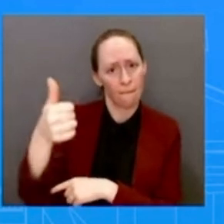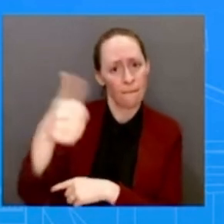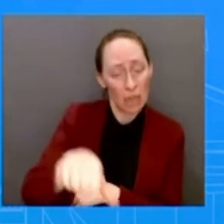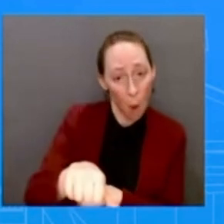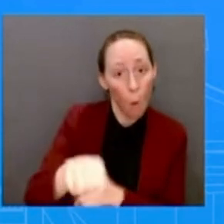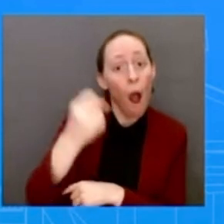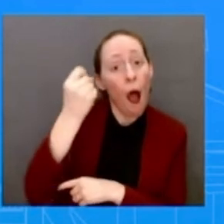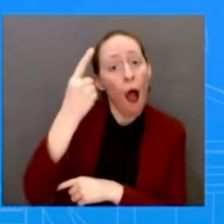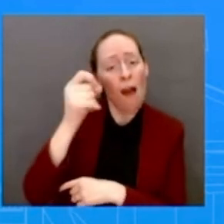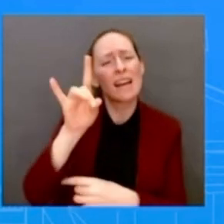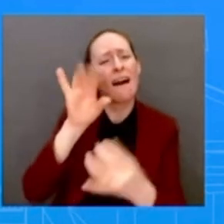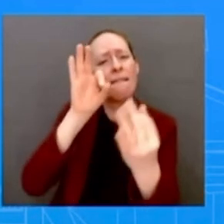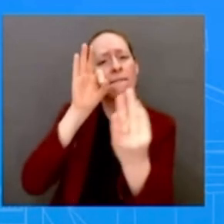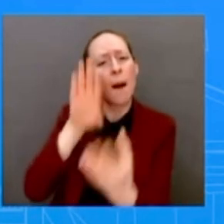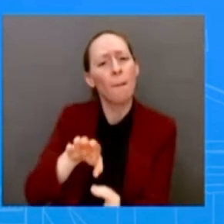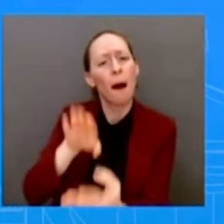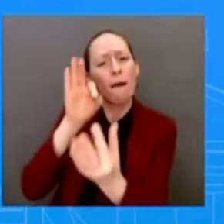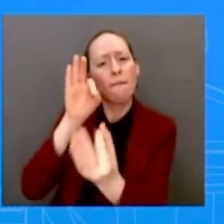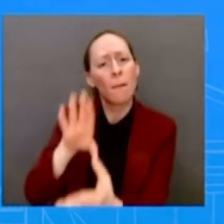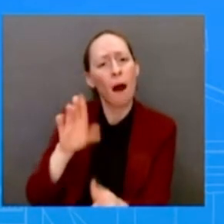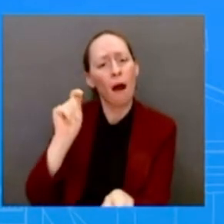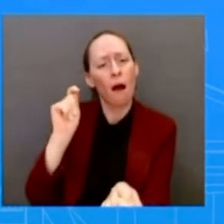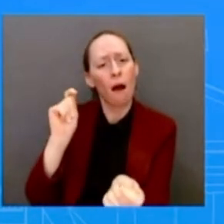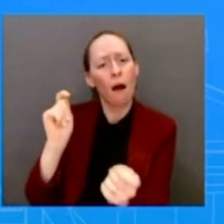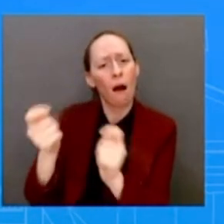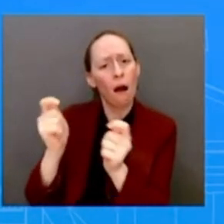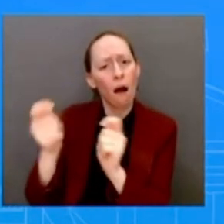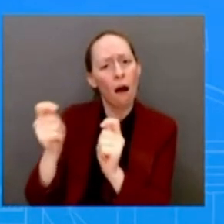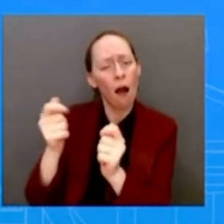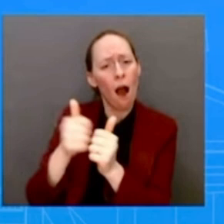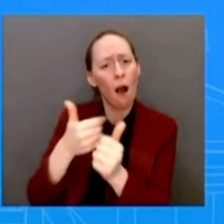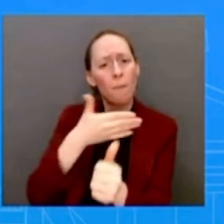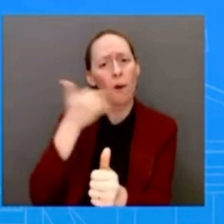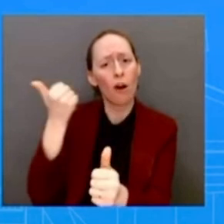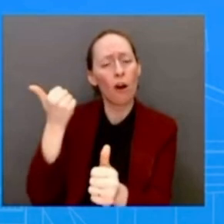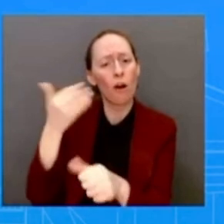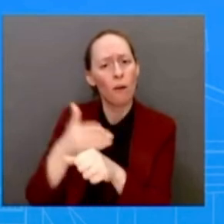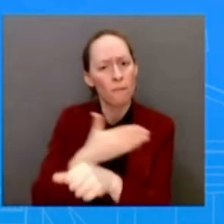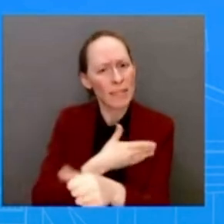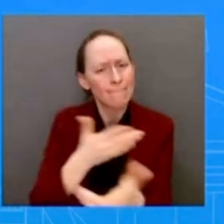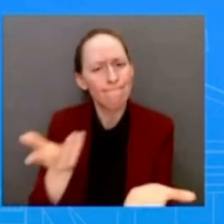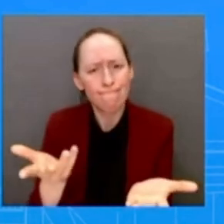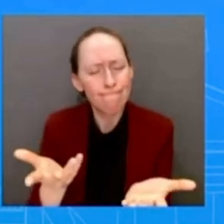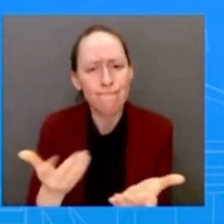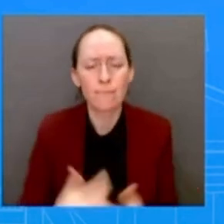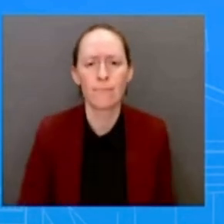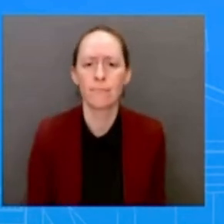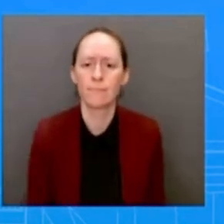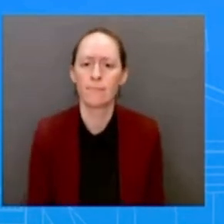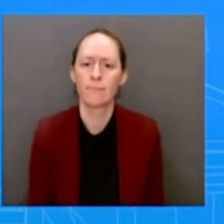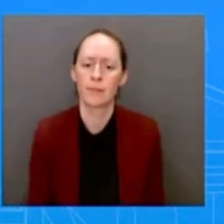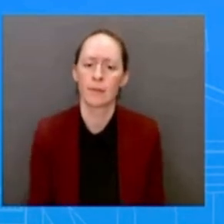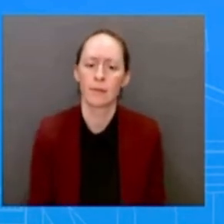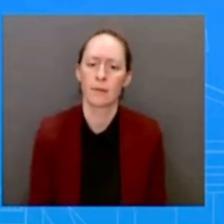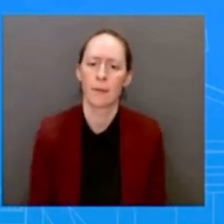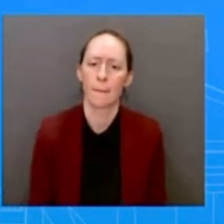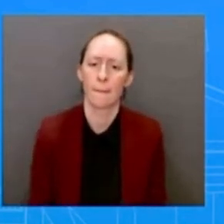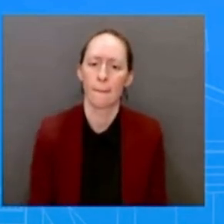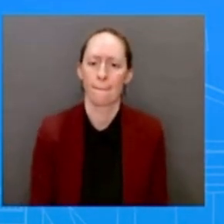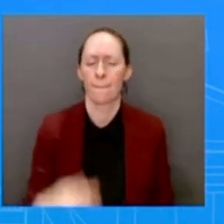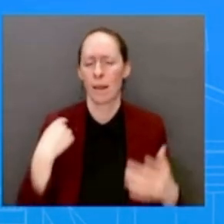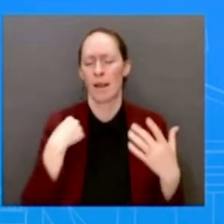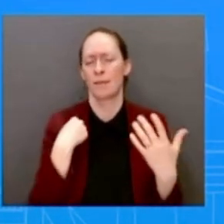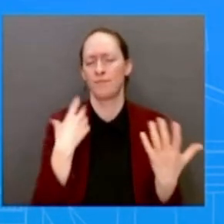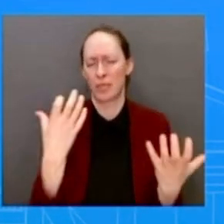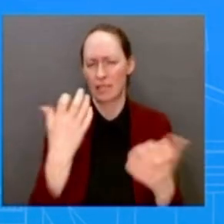whole. So, I just want to be very clear here, and if you look at the D.C. bill itself, and I know